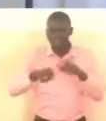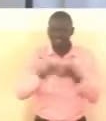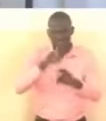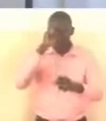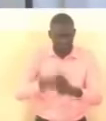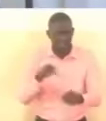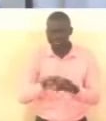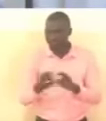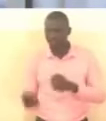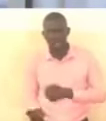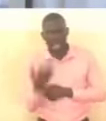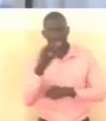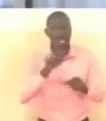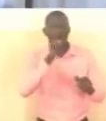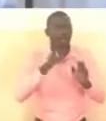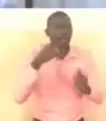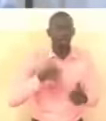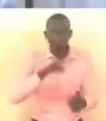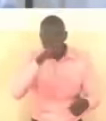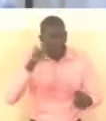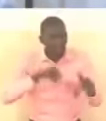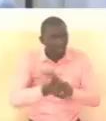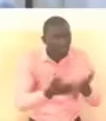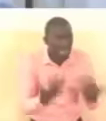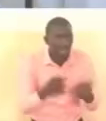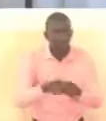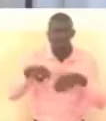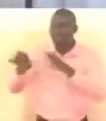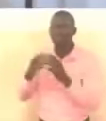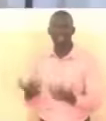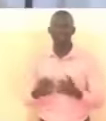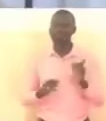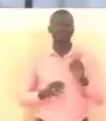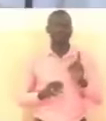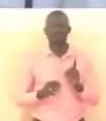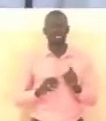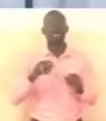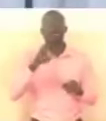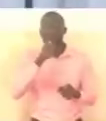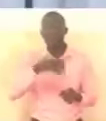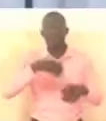to be hired and fired for no just cause